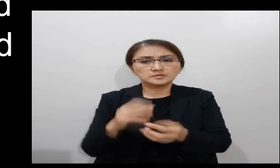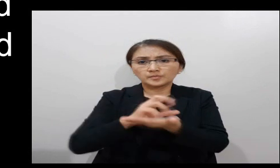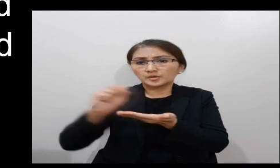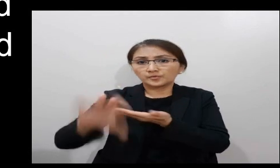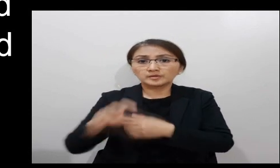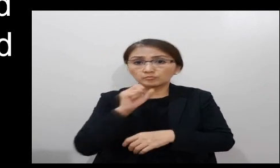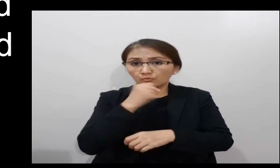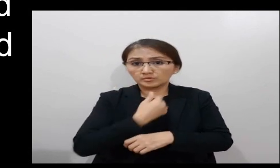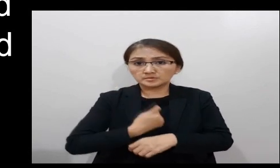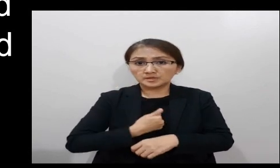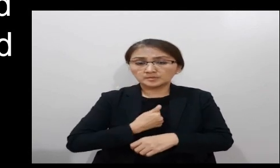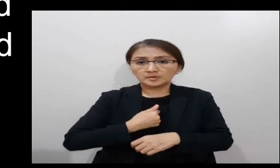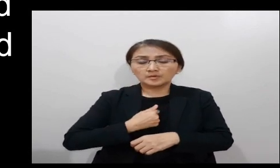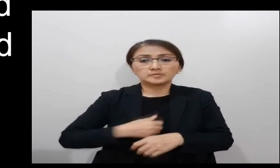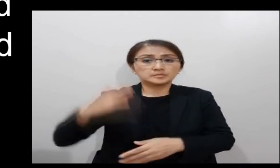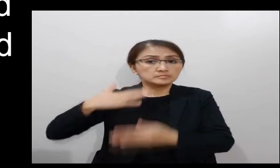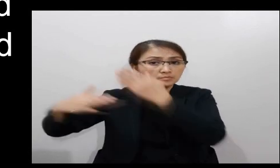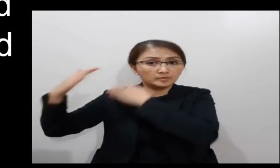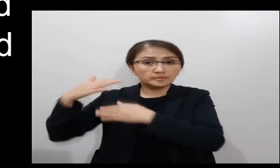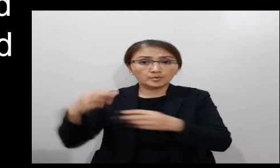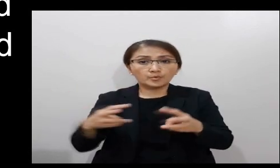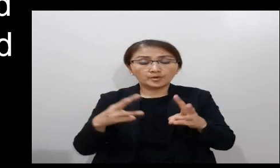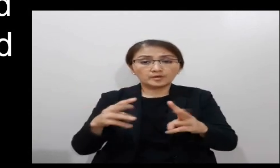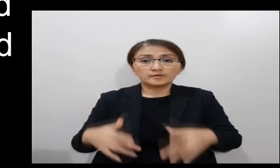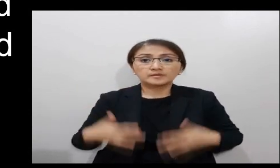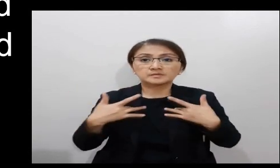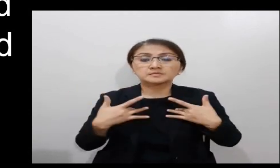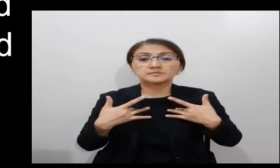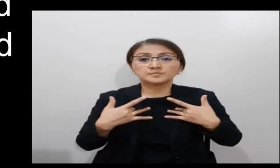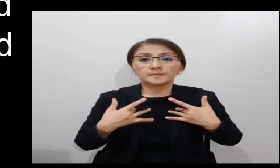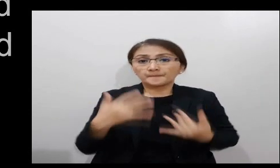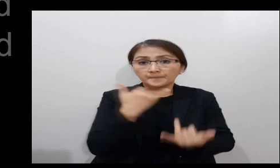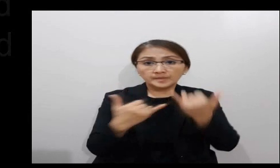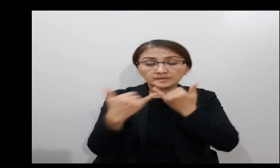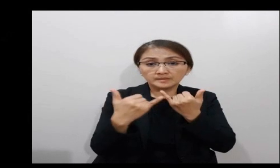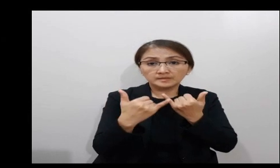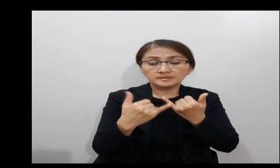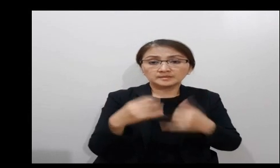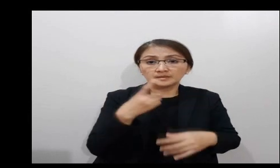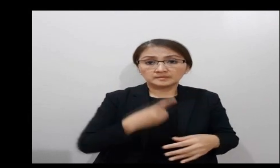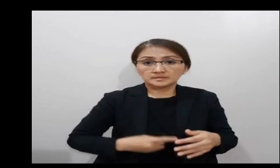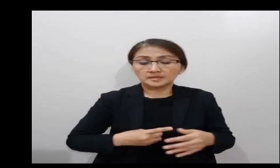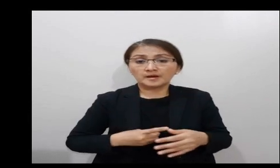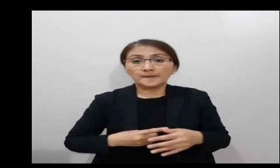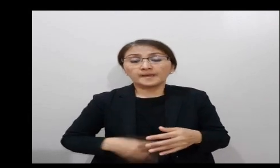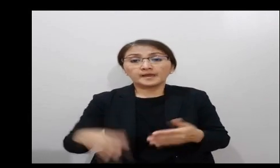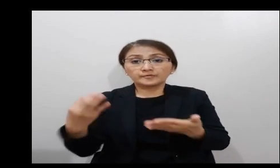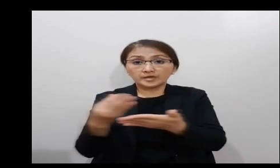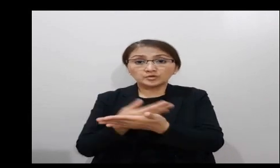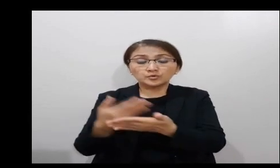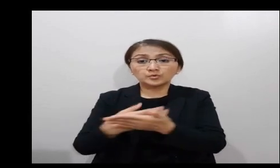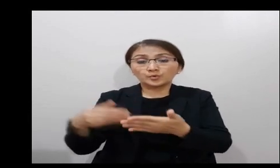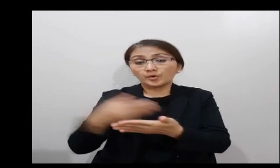the old self of your former way of life, corrupted through deceitful desires, and be renewed in the spirit